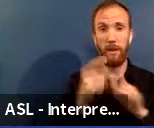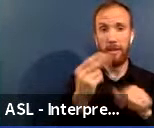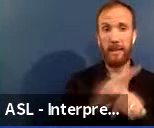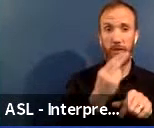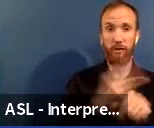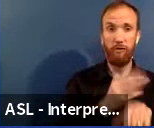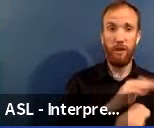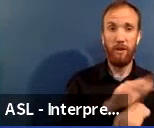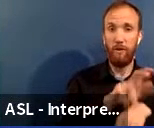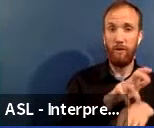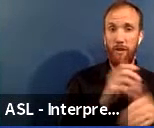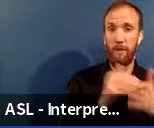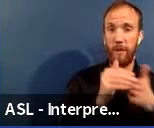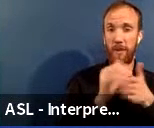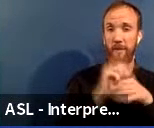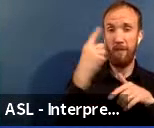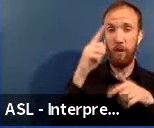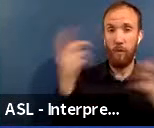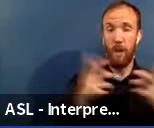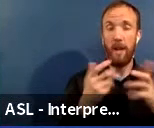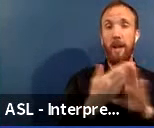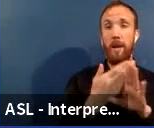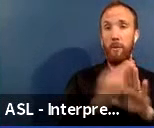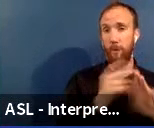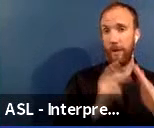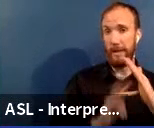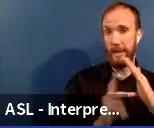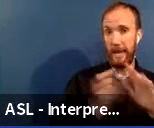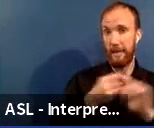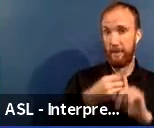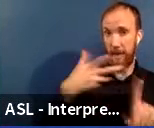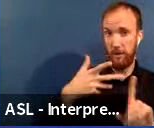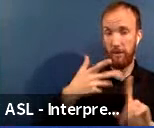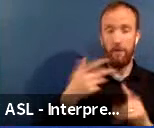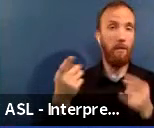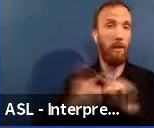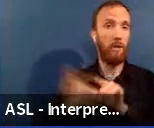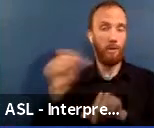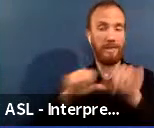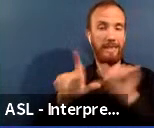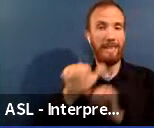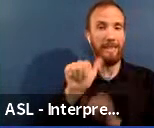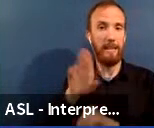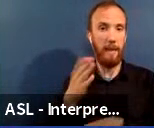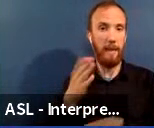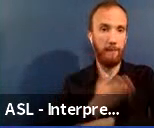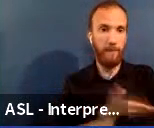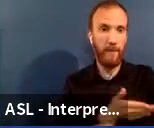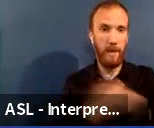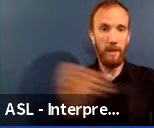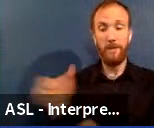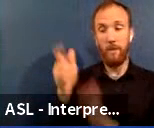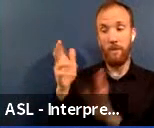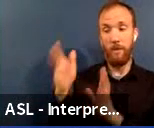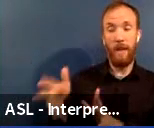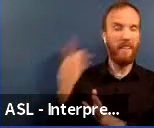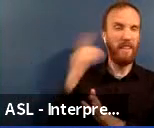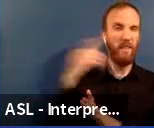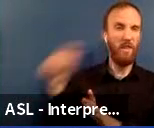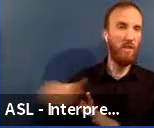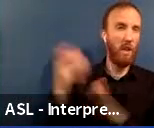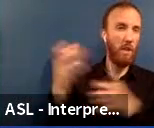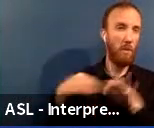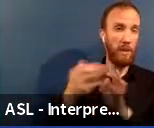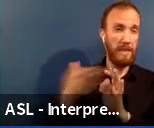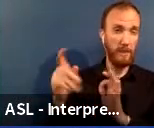expansion and science lab upgrades. The remaining amount is prioritized for critical capital needs. I will now invite Ada